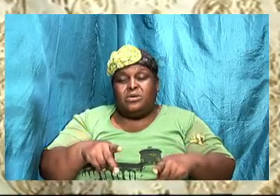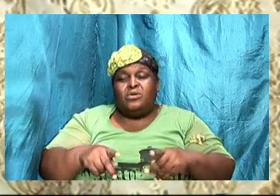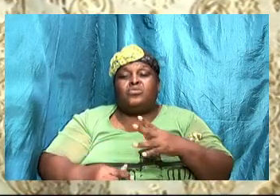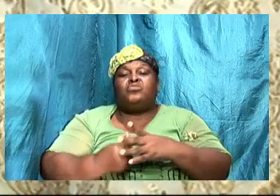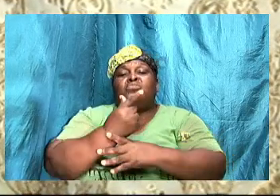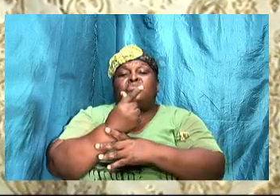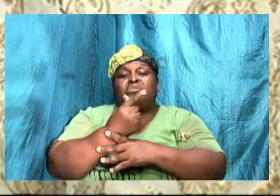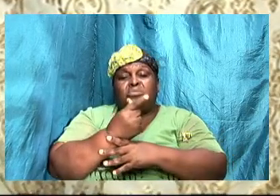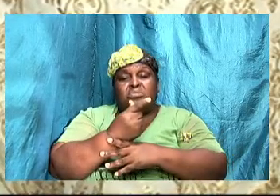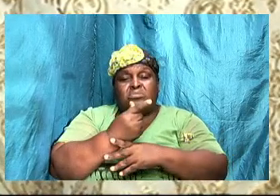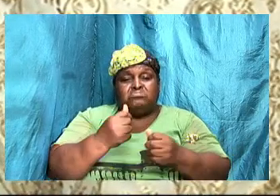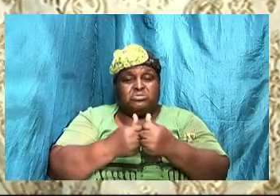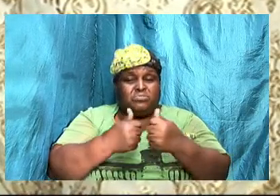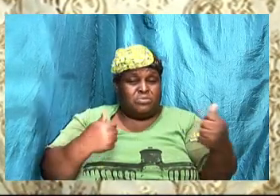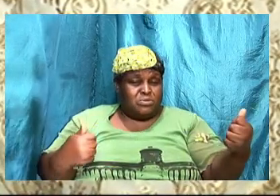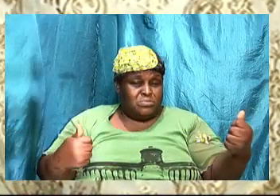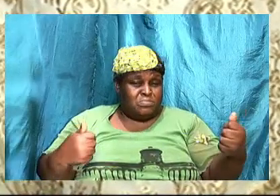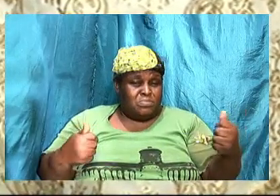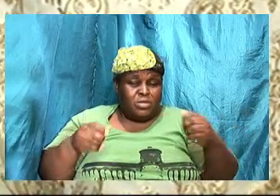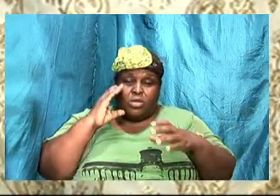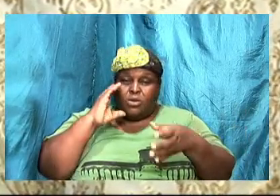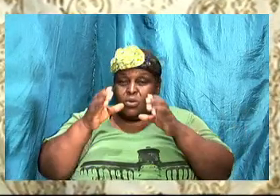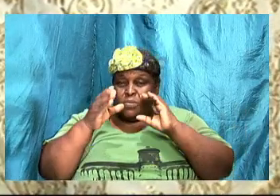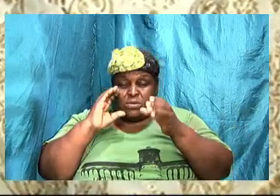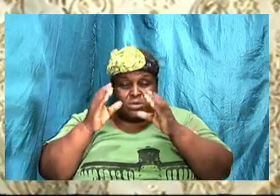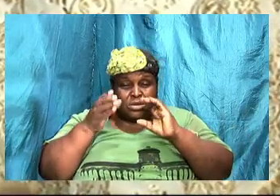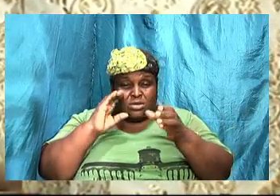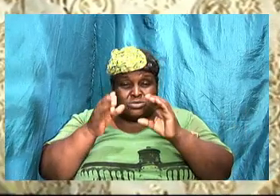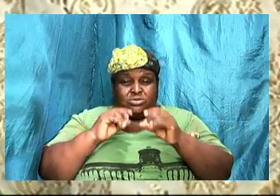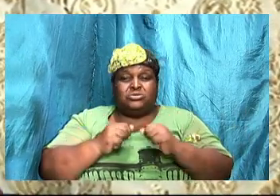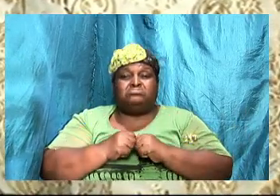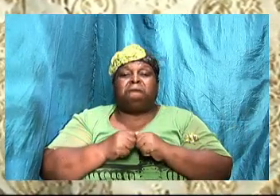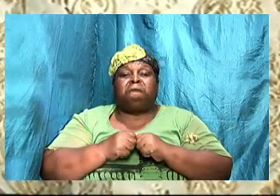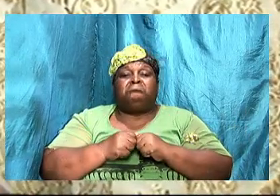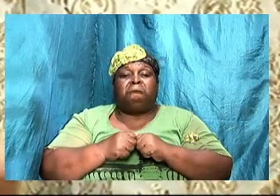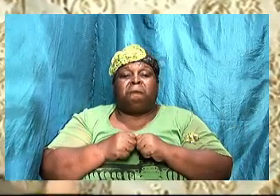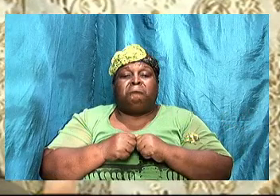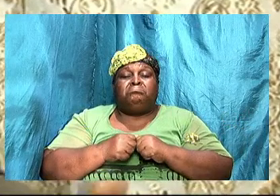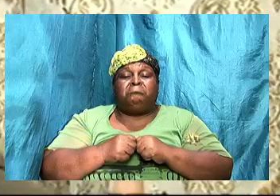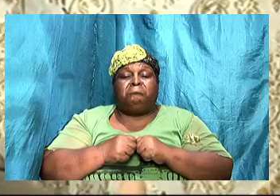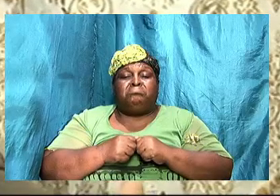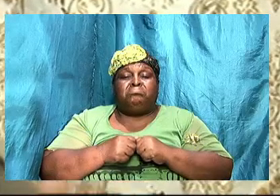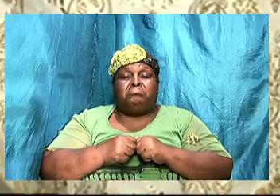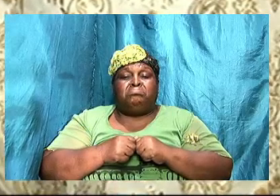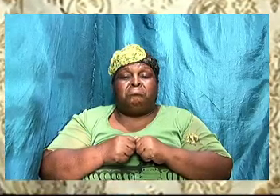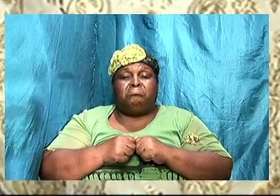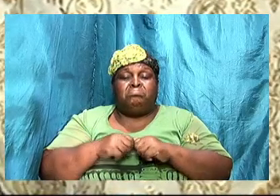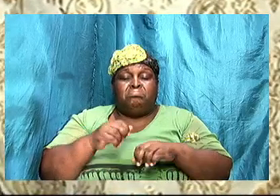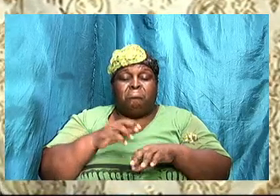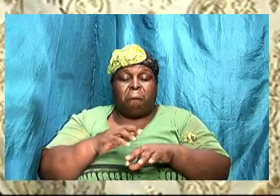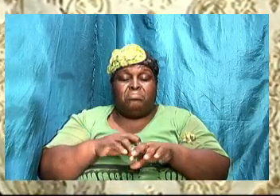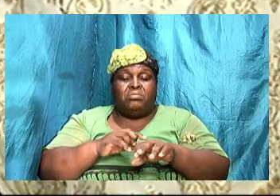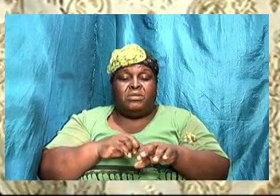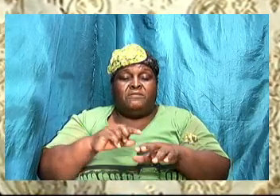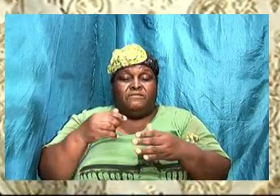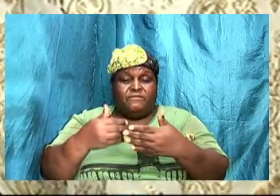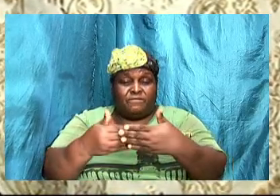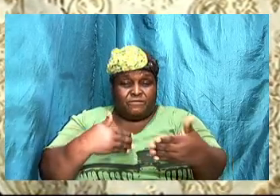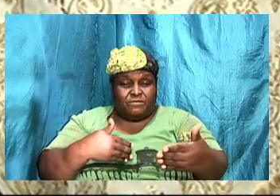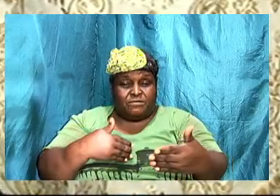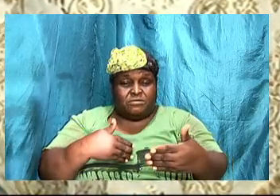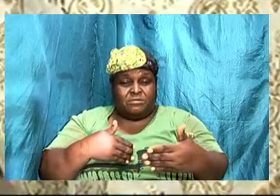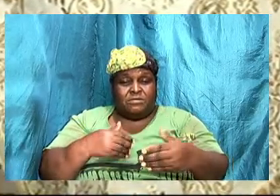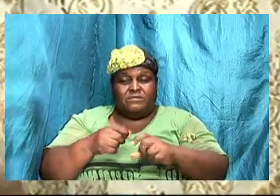relationship, you are going to find out that communication is at the base point of all of these. If